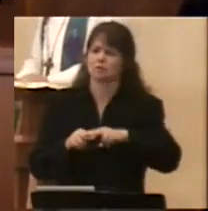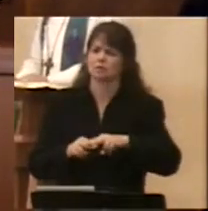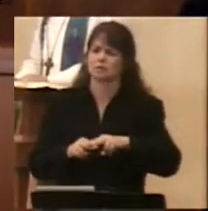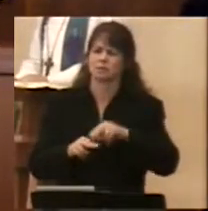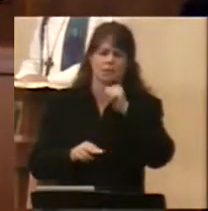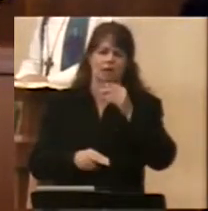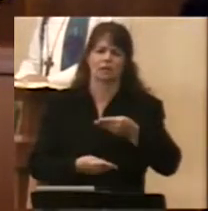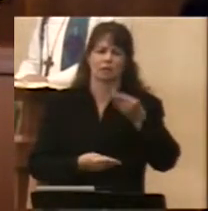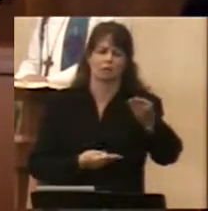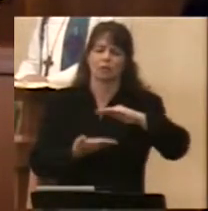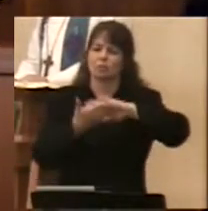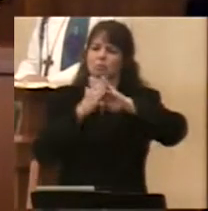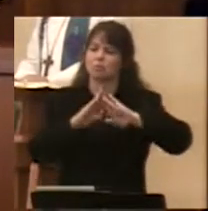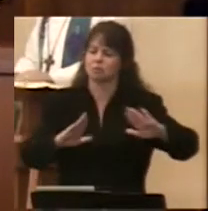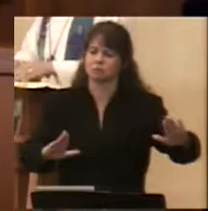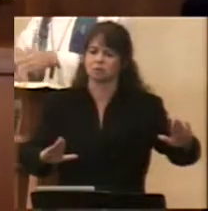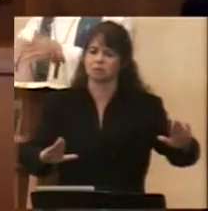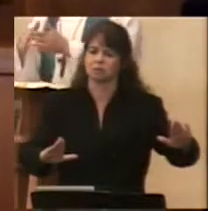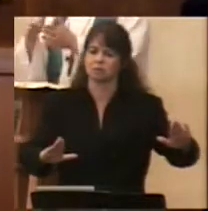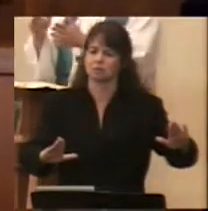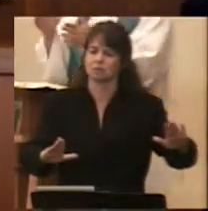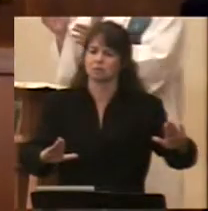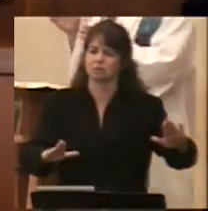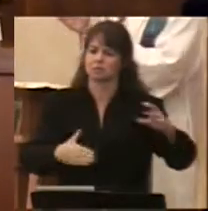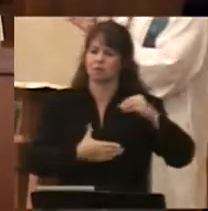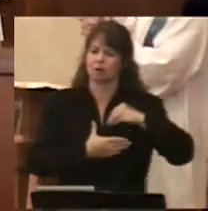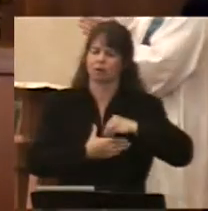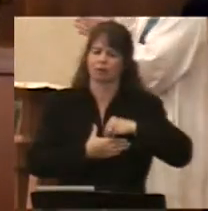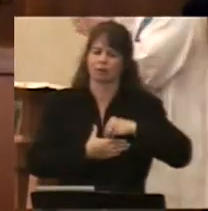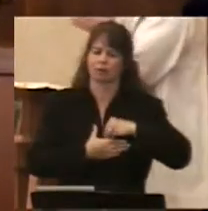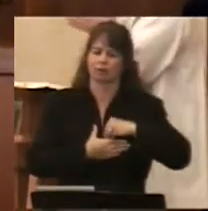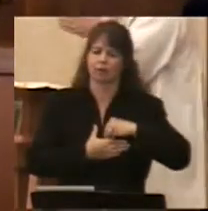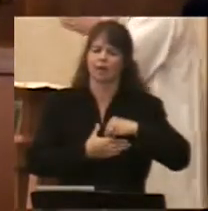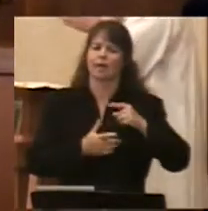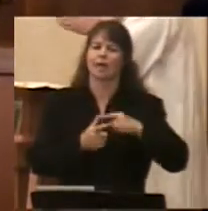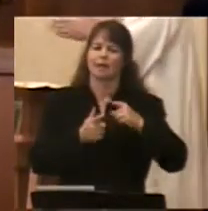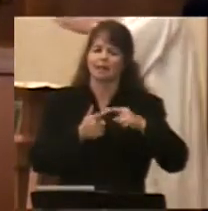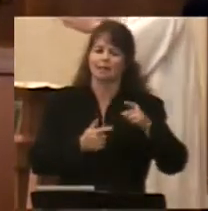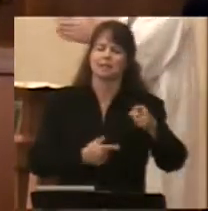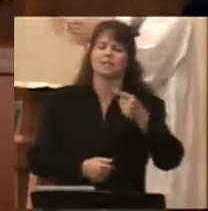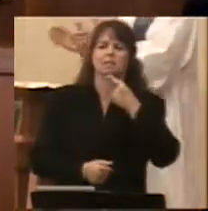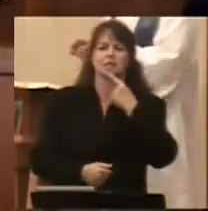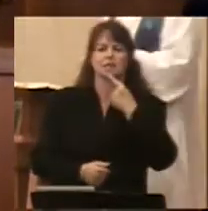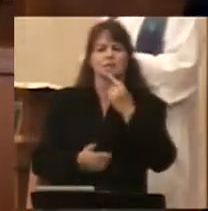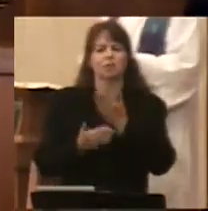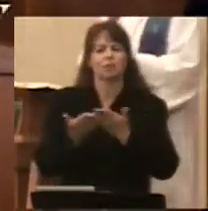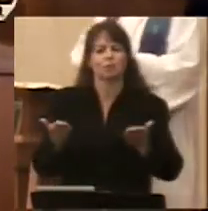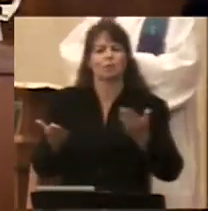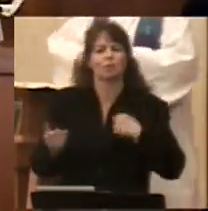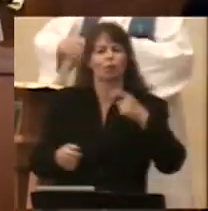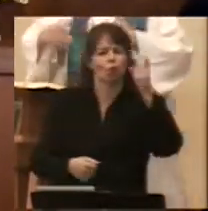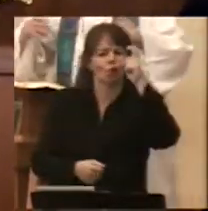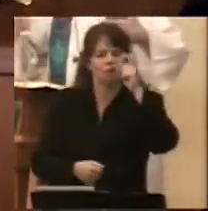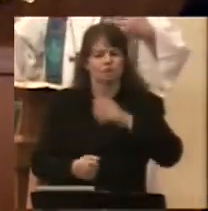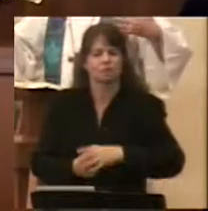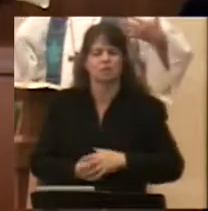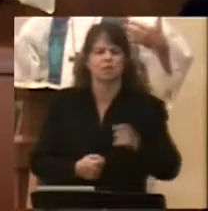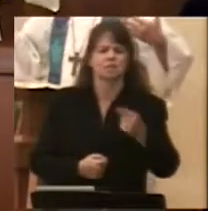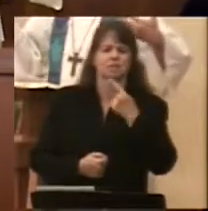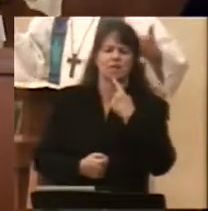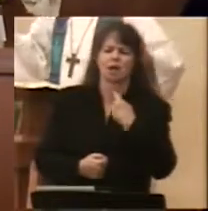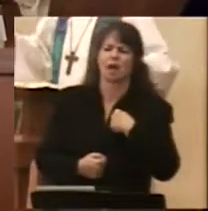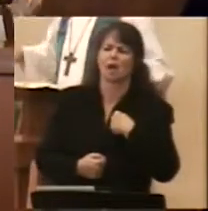peace. And then he moved on to something else that might sound a little more wise to us. He said, I tried